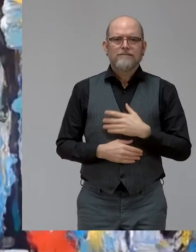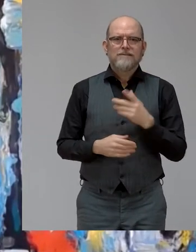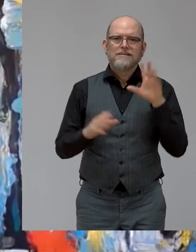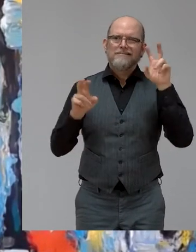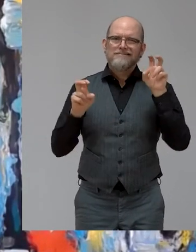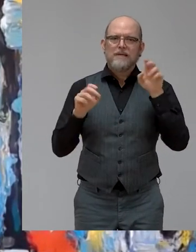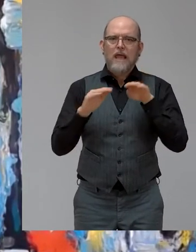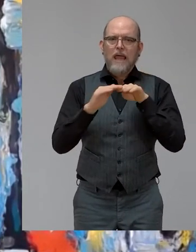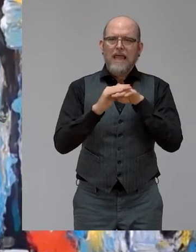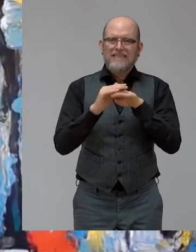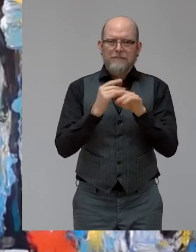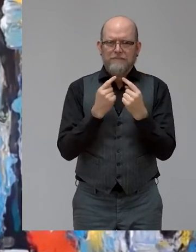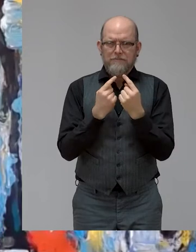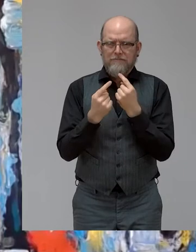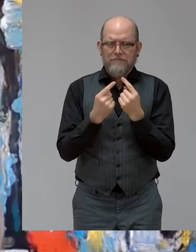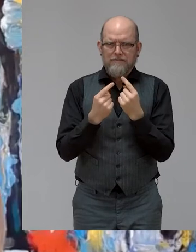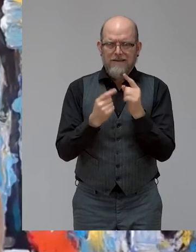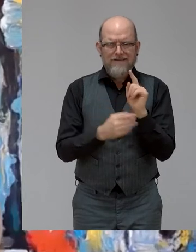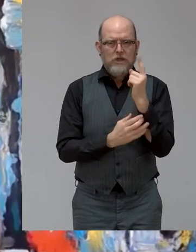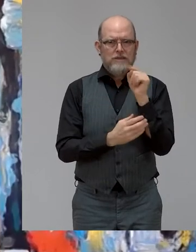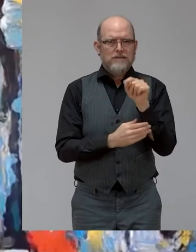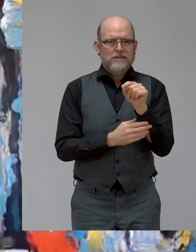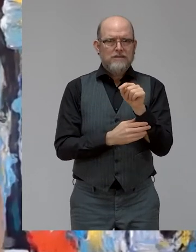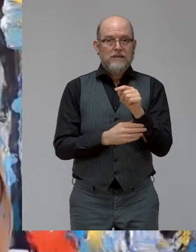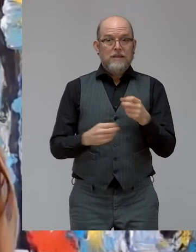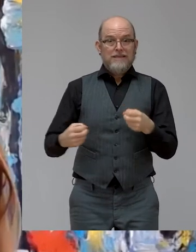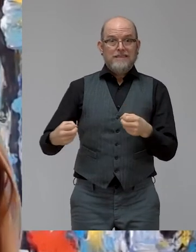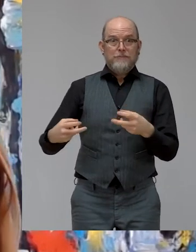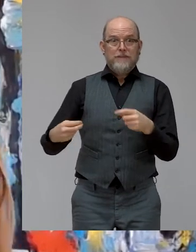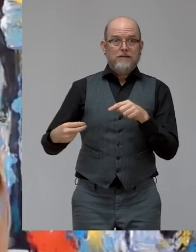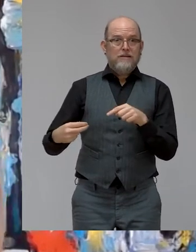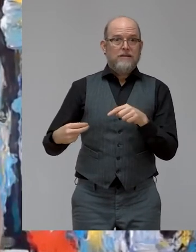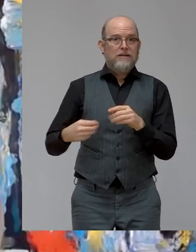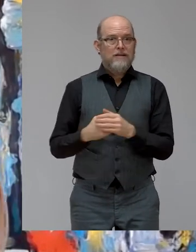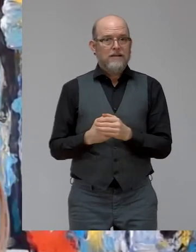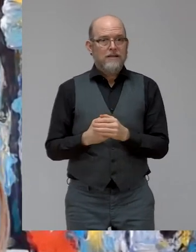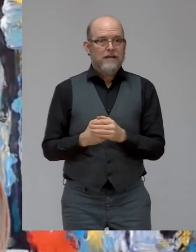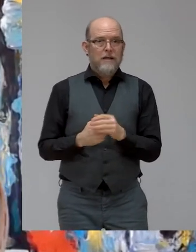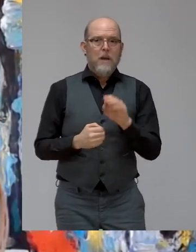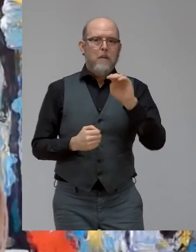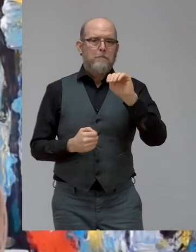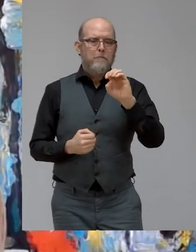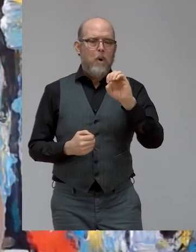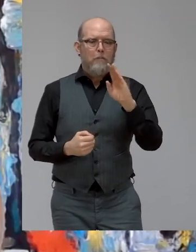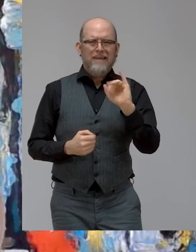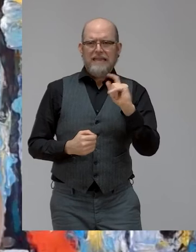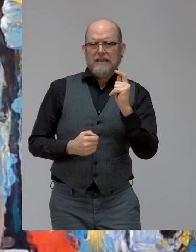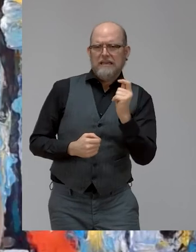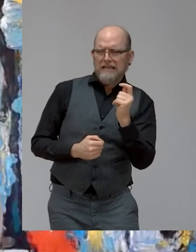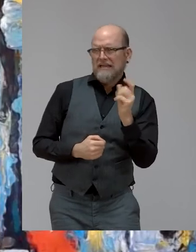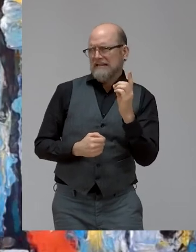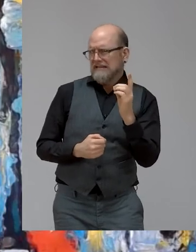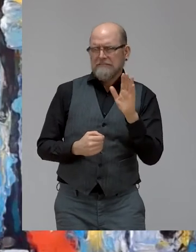have, first of all, captioning provided by Verbit. You have international sign language with us,